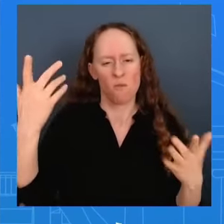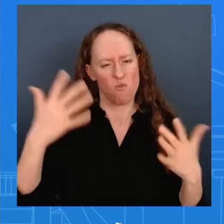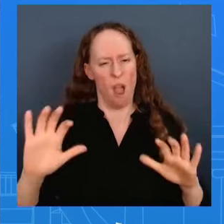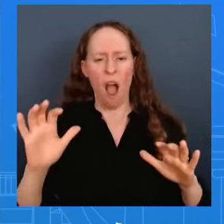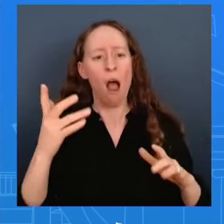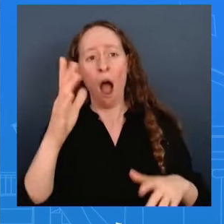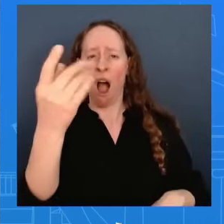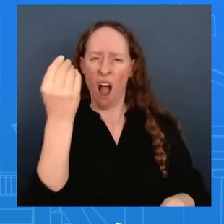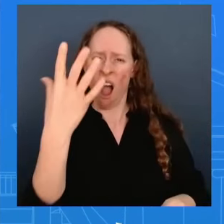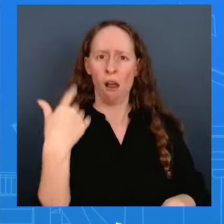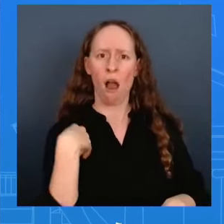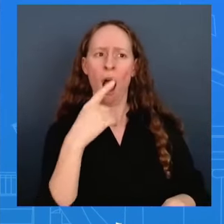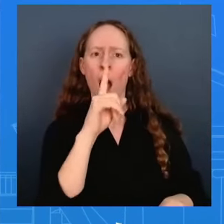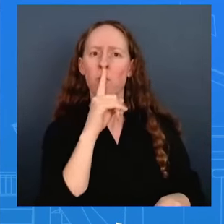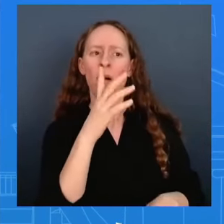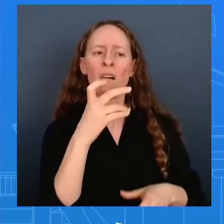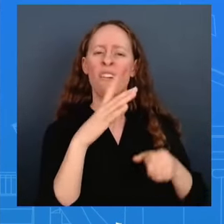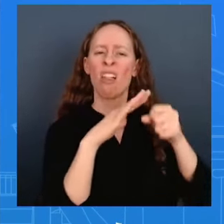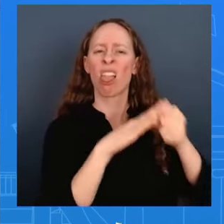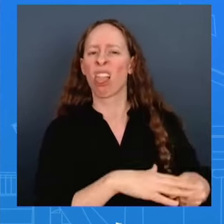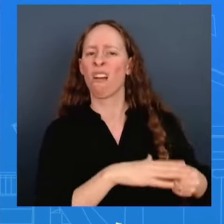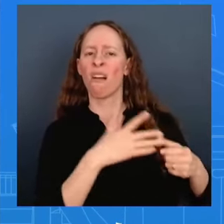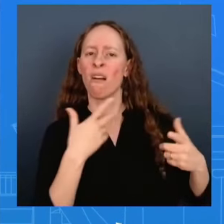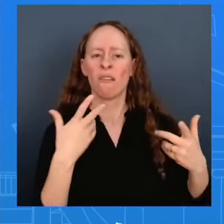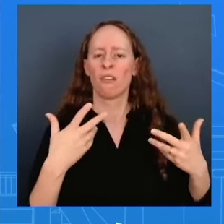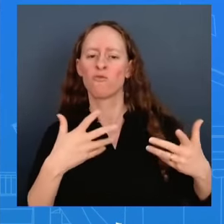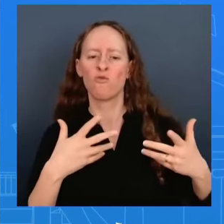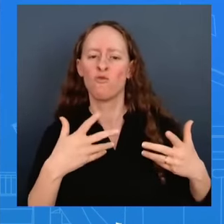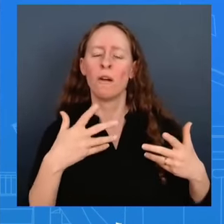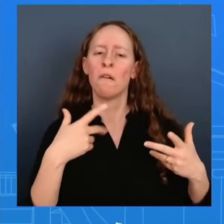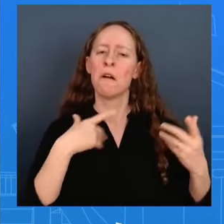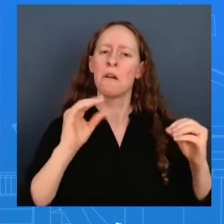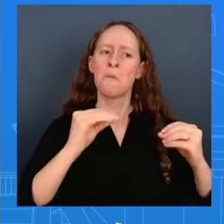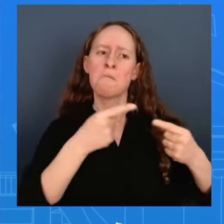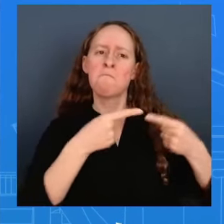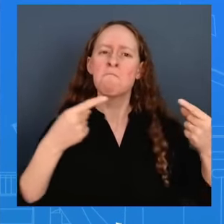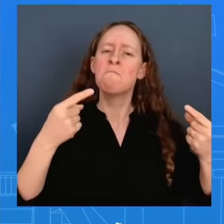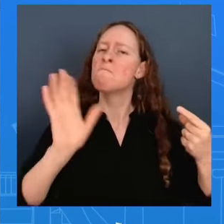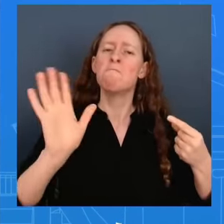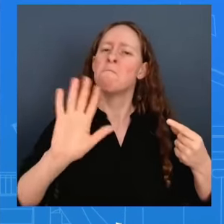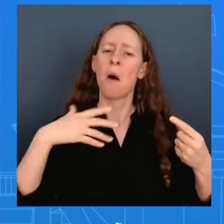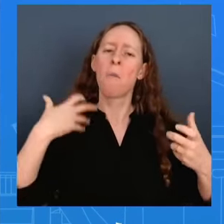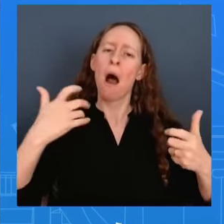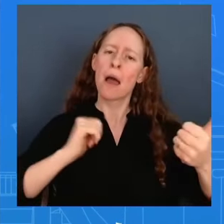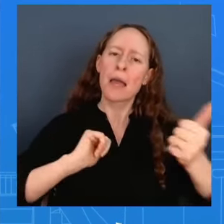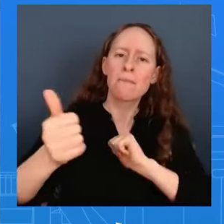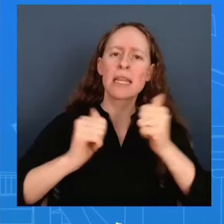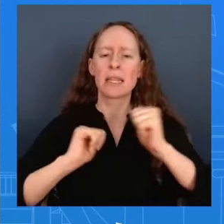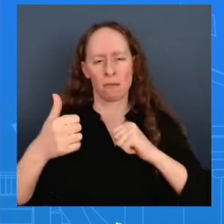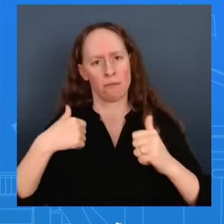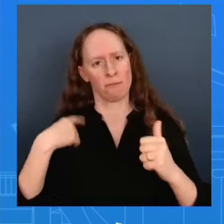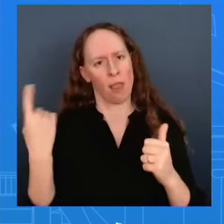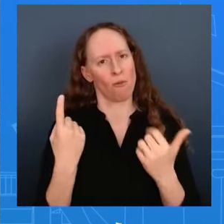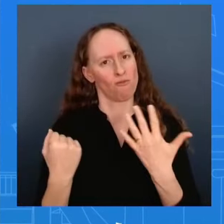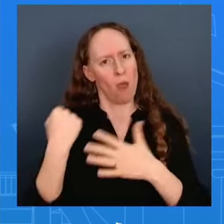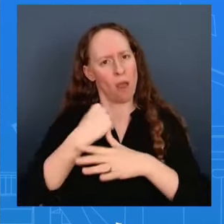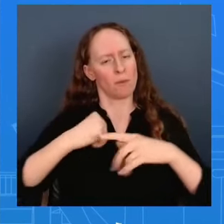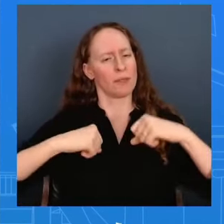insist on fair competition and defend american workers from the prc's unfair practices